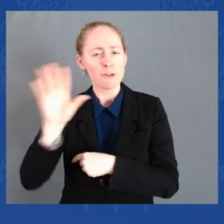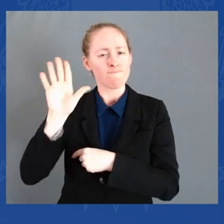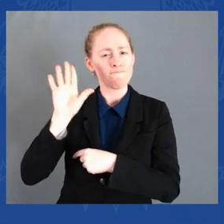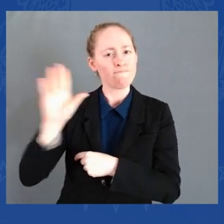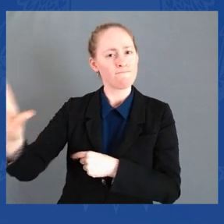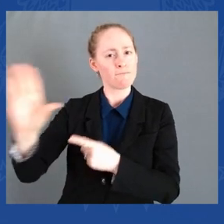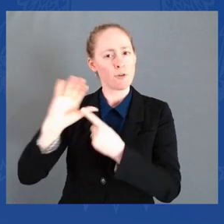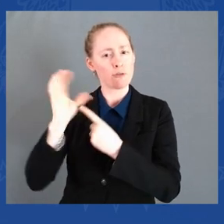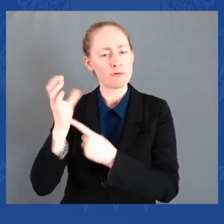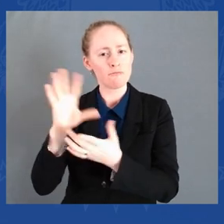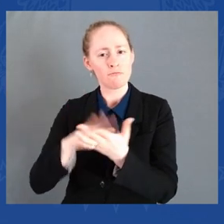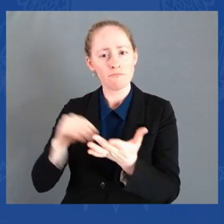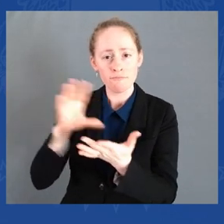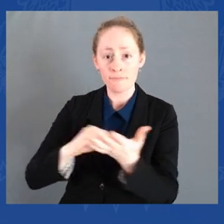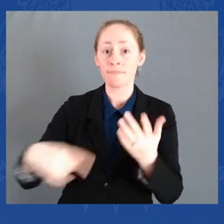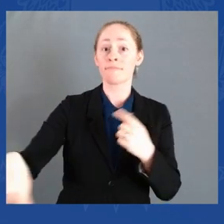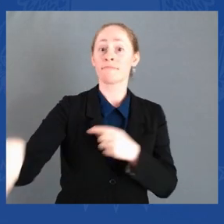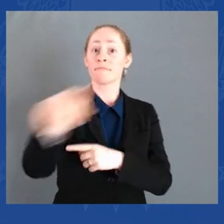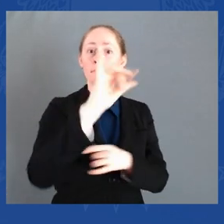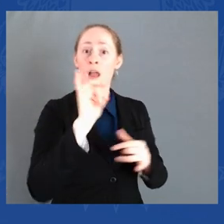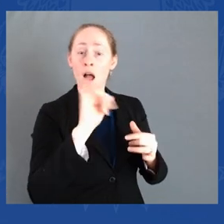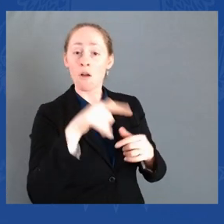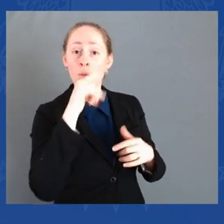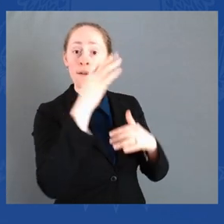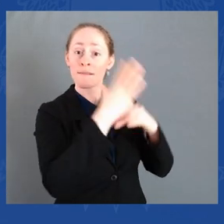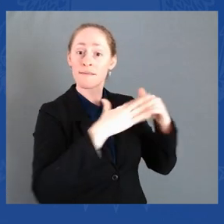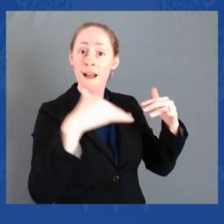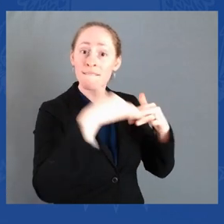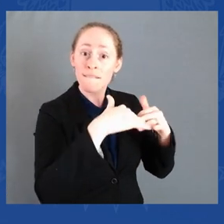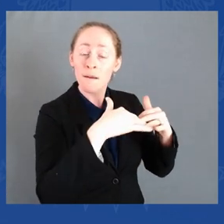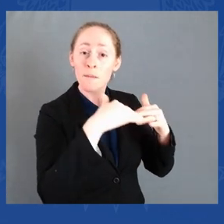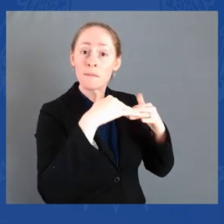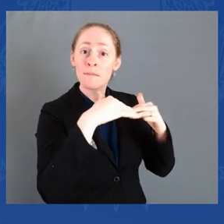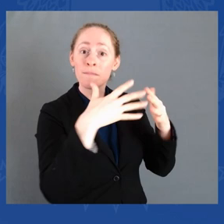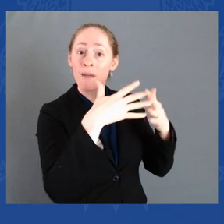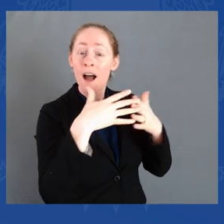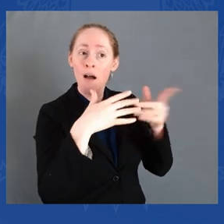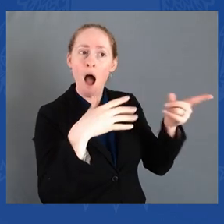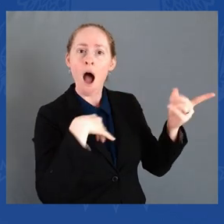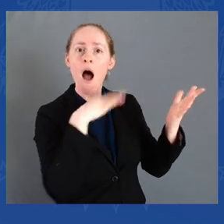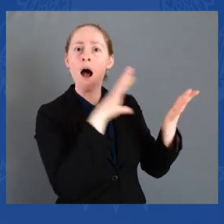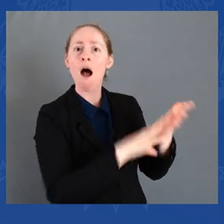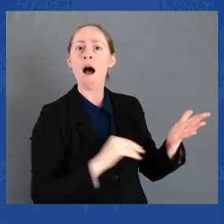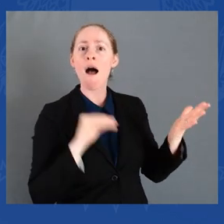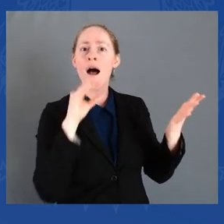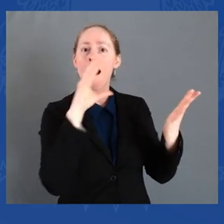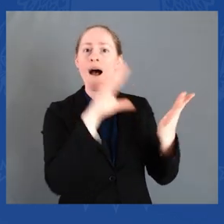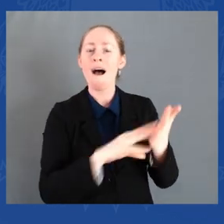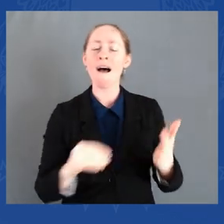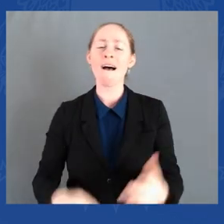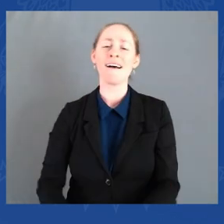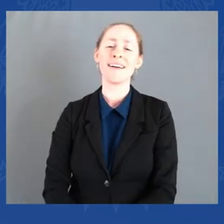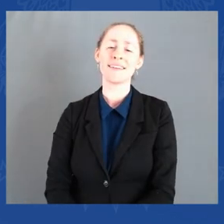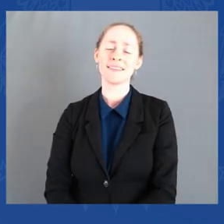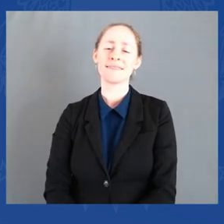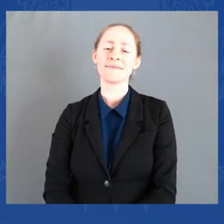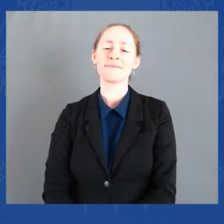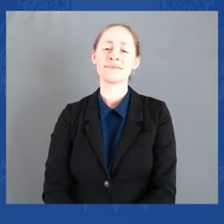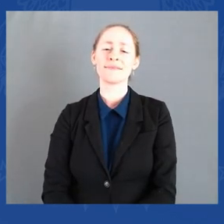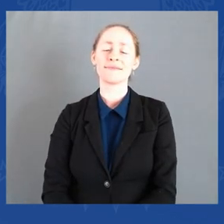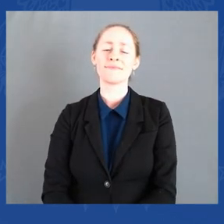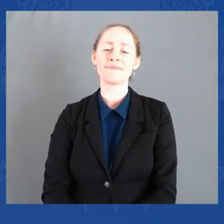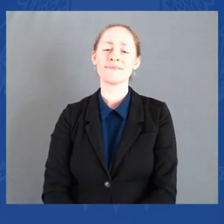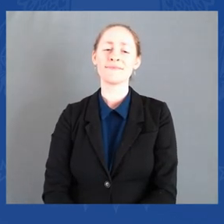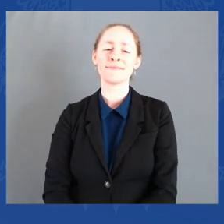Americans. And Danny was the first guy, I don't want to ruin his reputation, God bless his soul, but Danny was the first guy to convince me